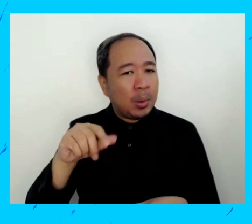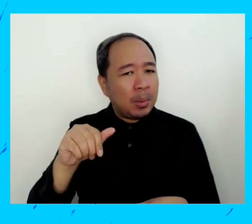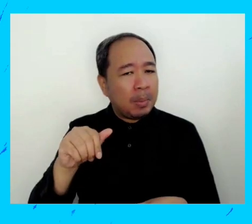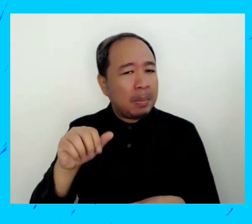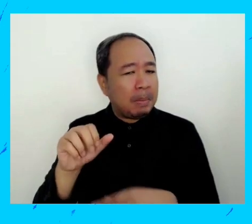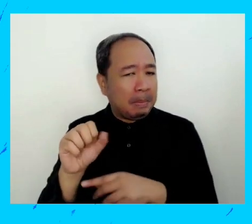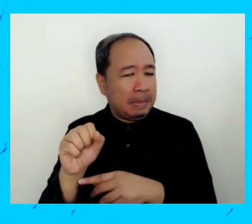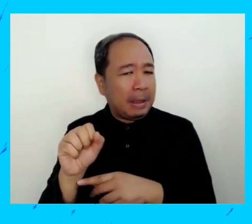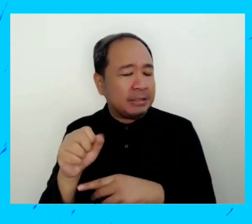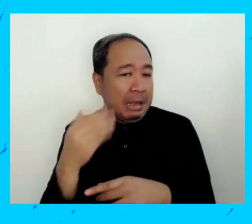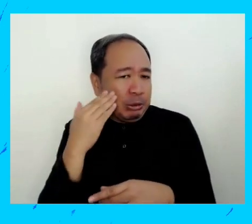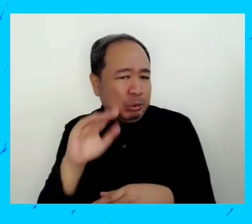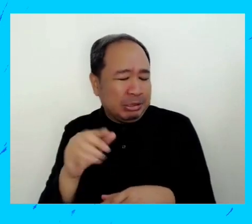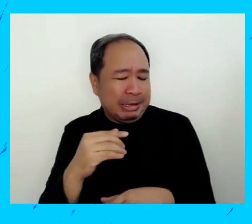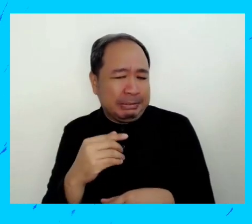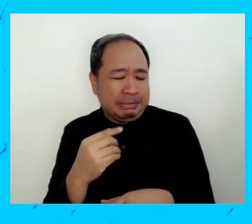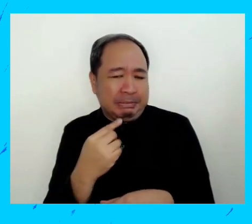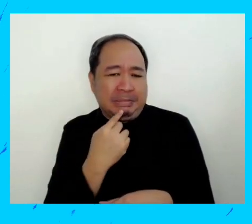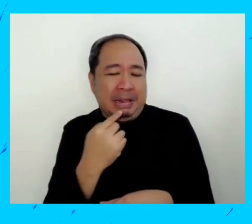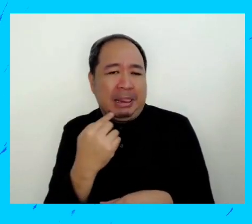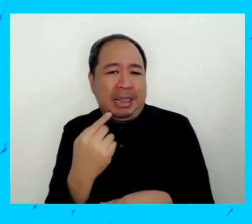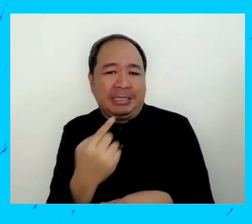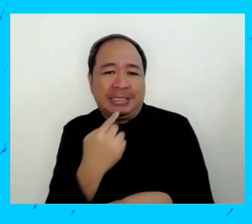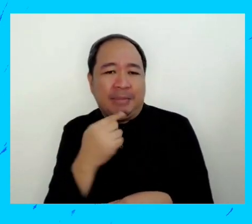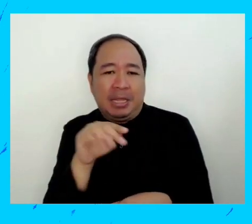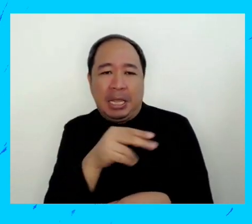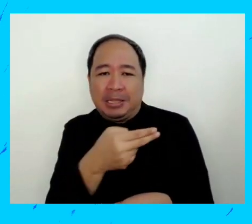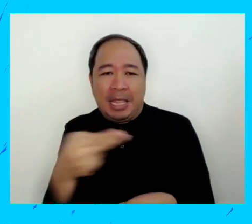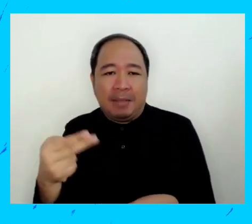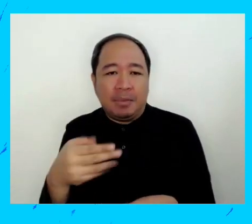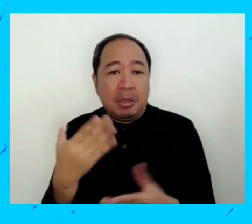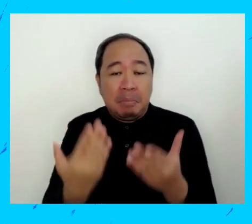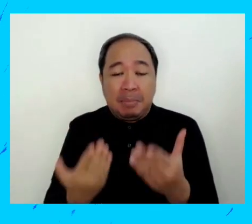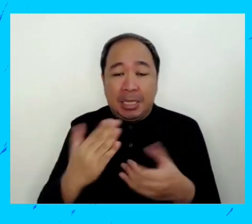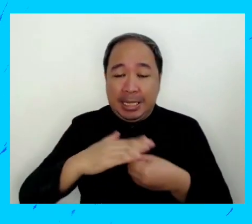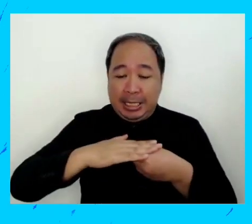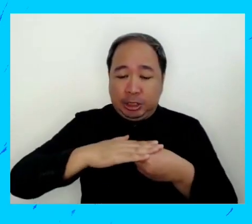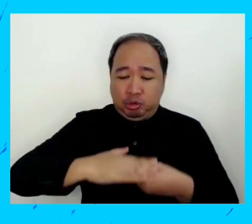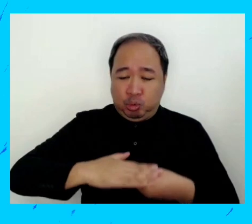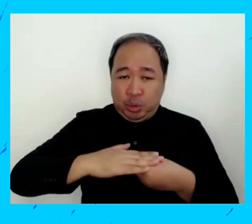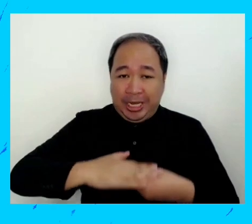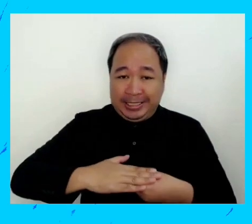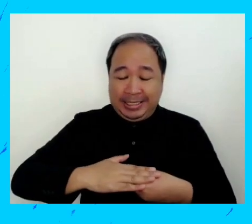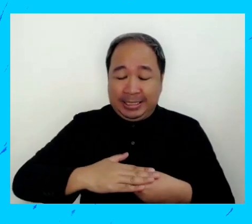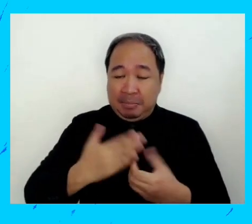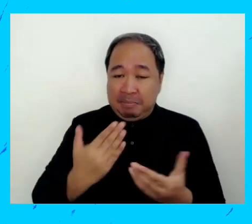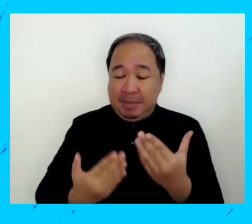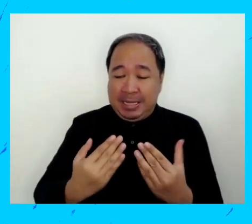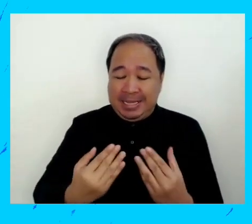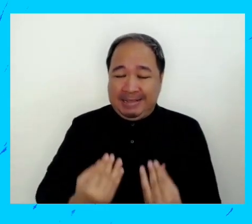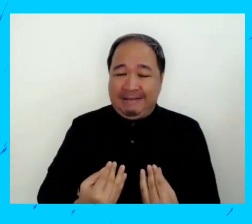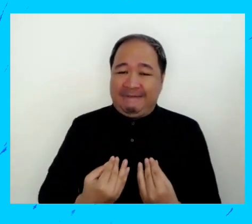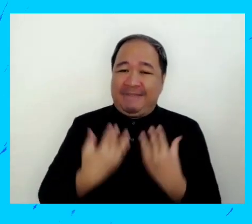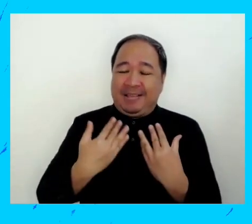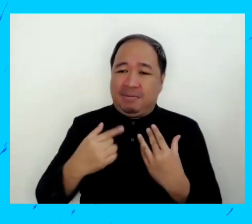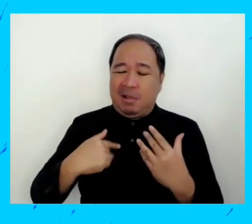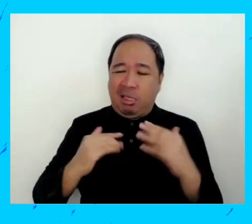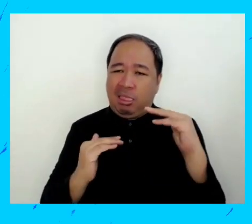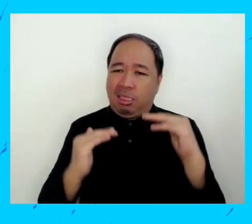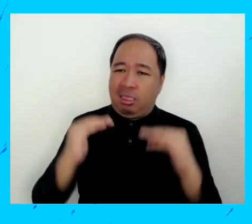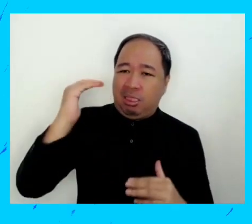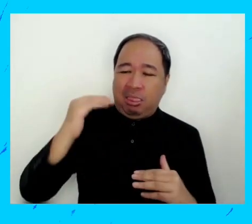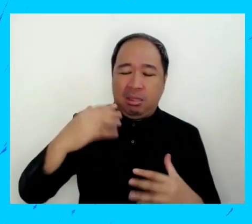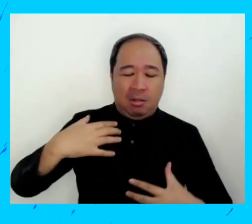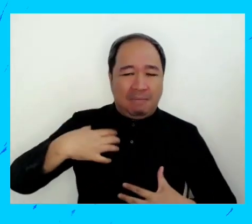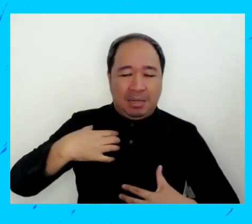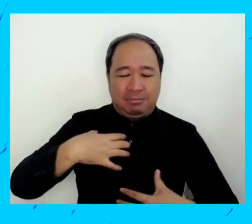says... I know if I am pronouncing your name correctly, but But stress could cause